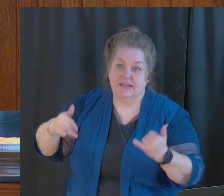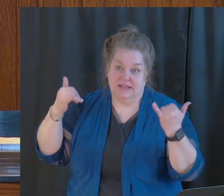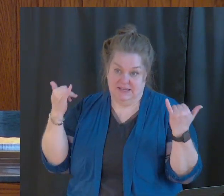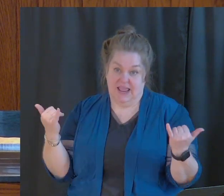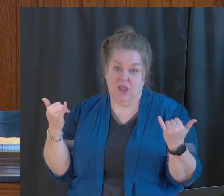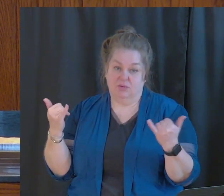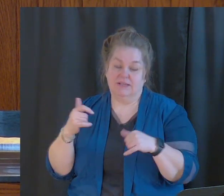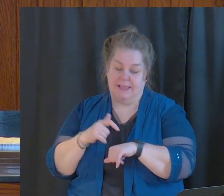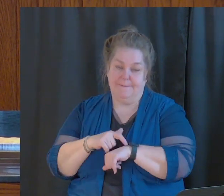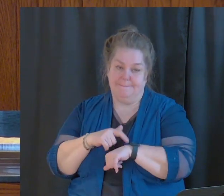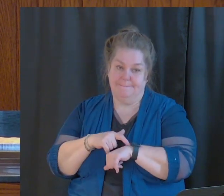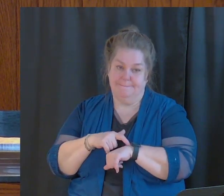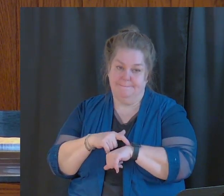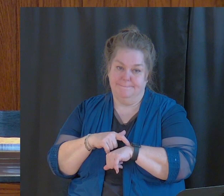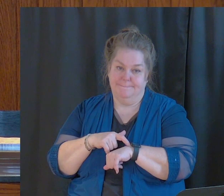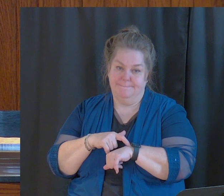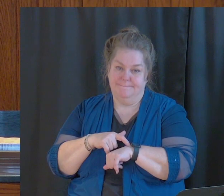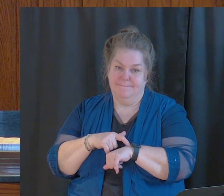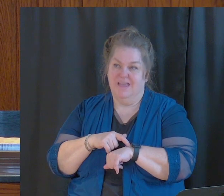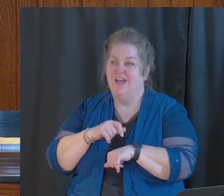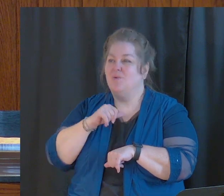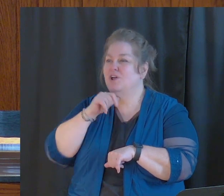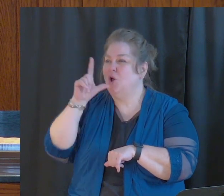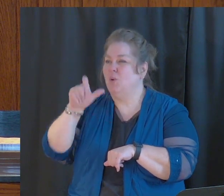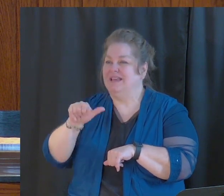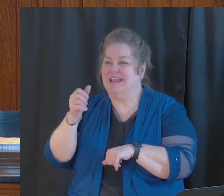We don't need any more Felix's.